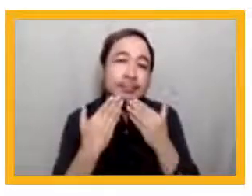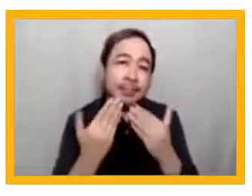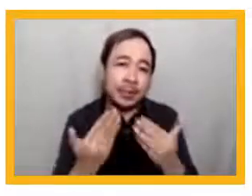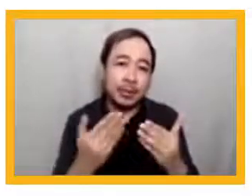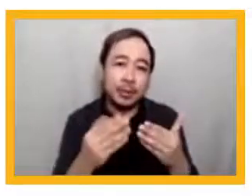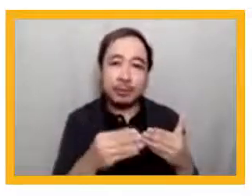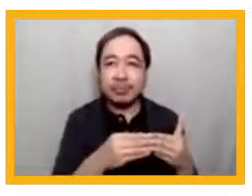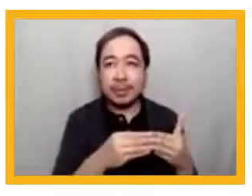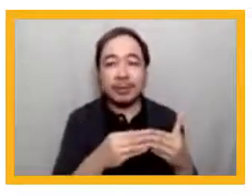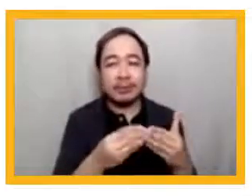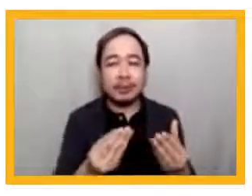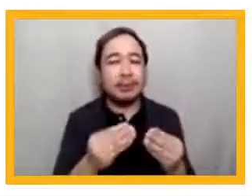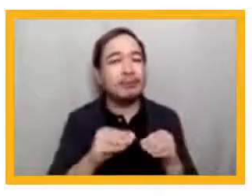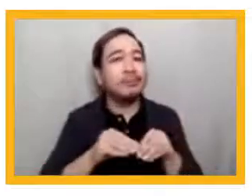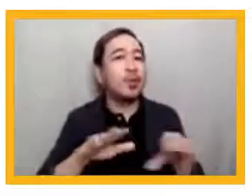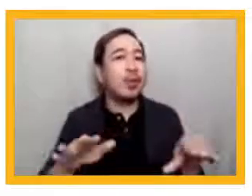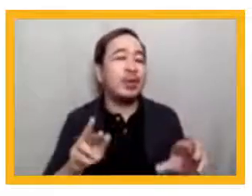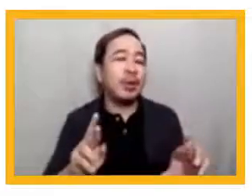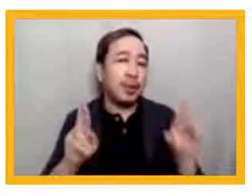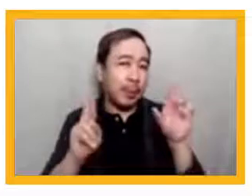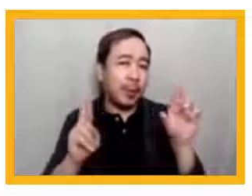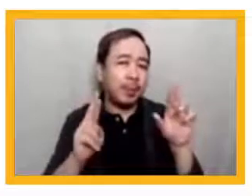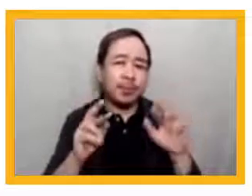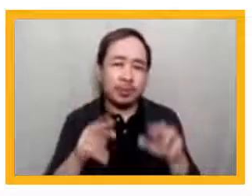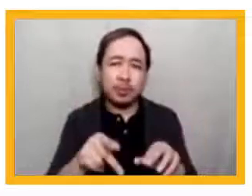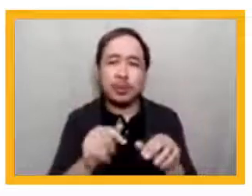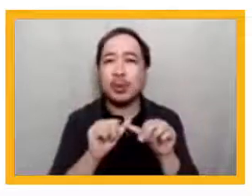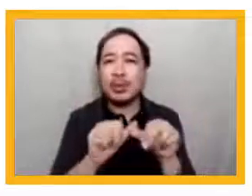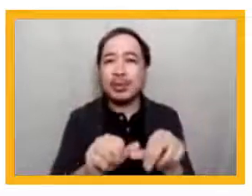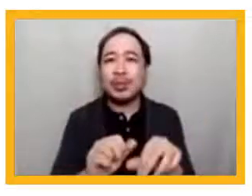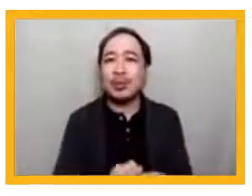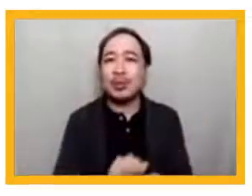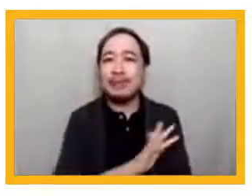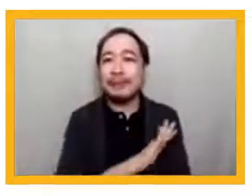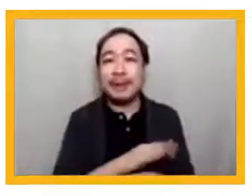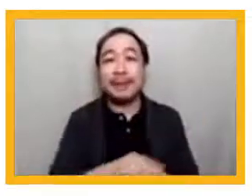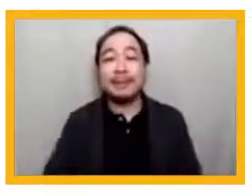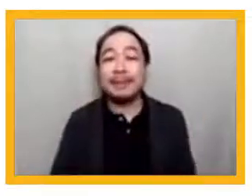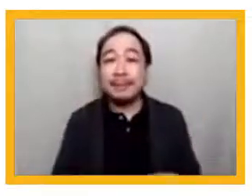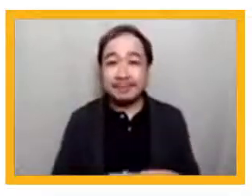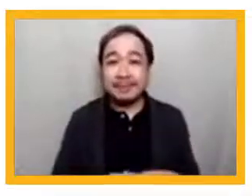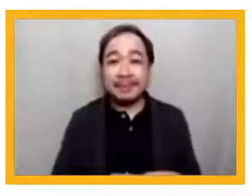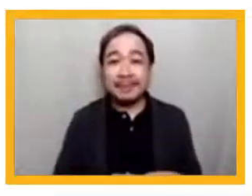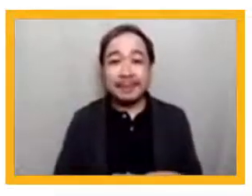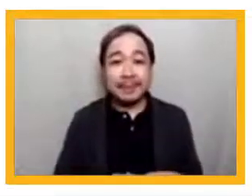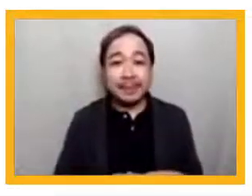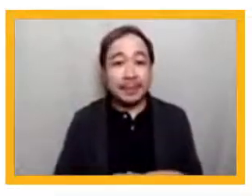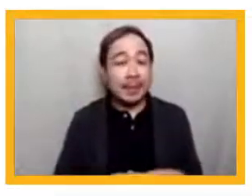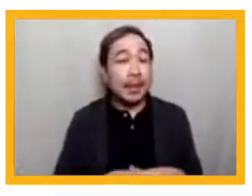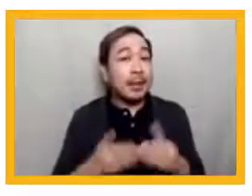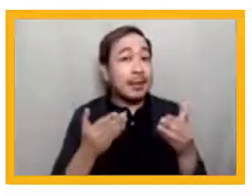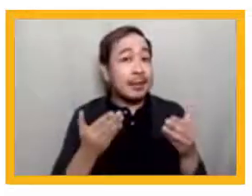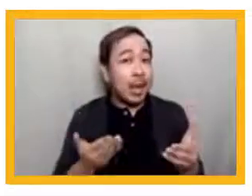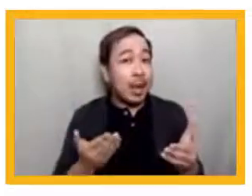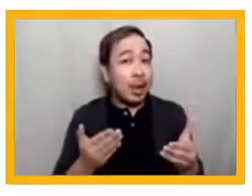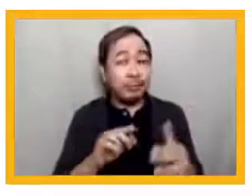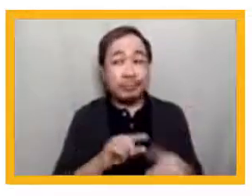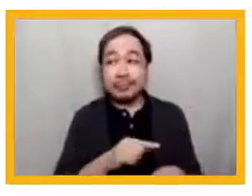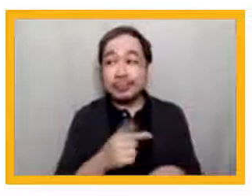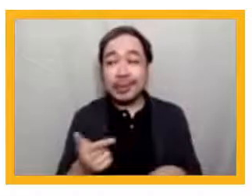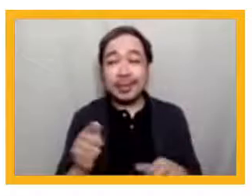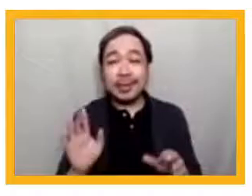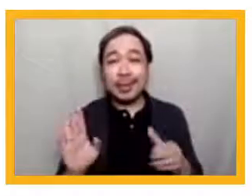and continuing to inspire us. All right. So let's move on now for some closing remarks from